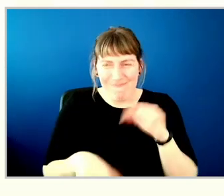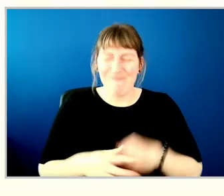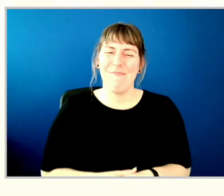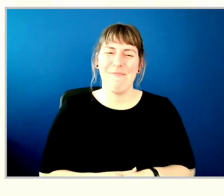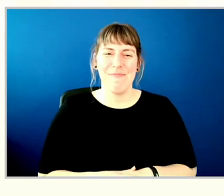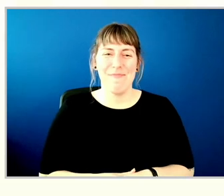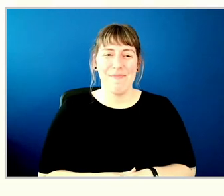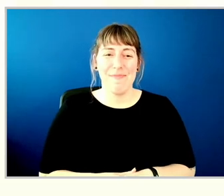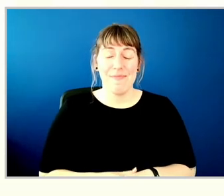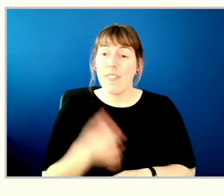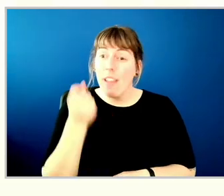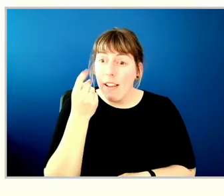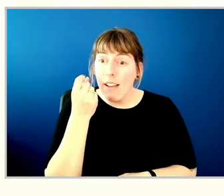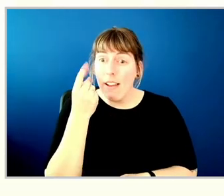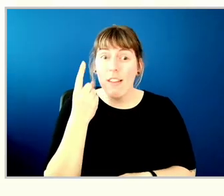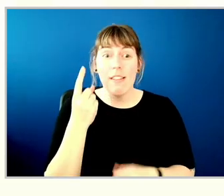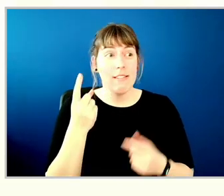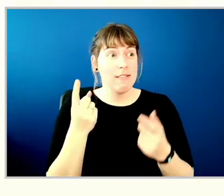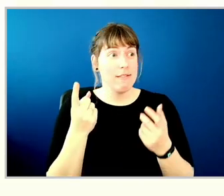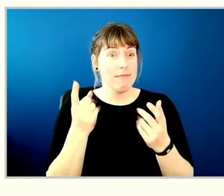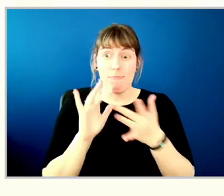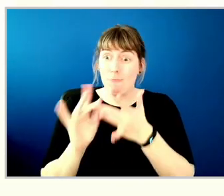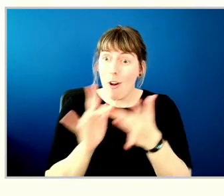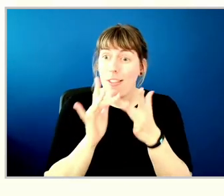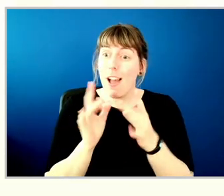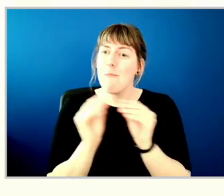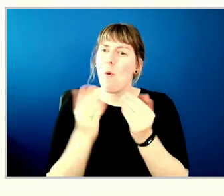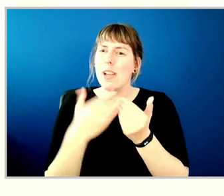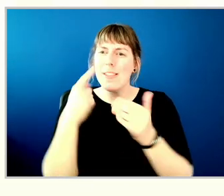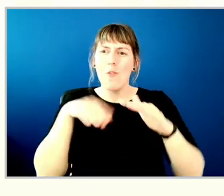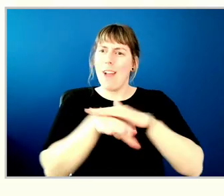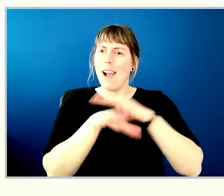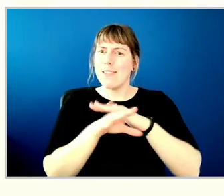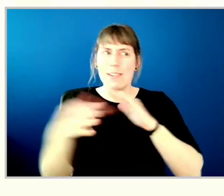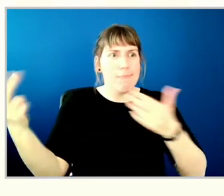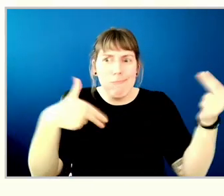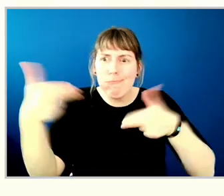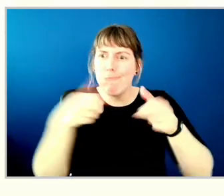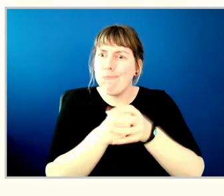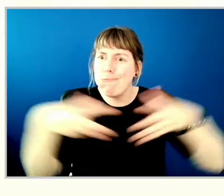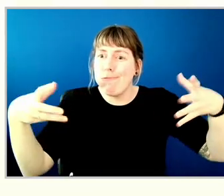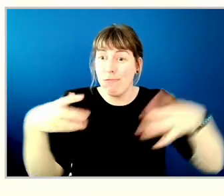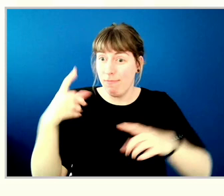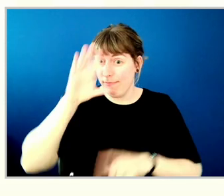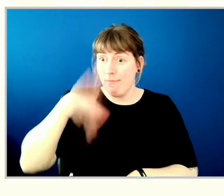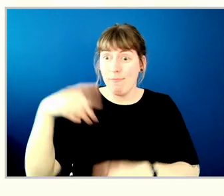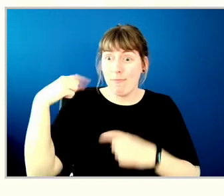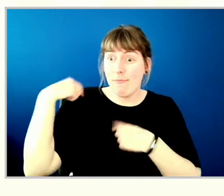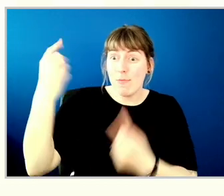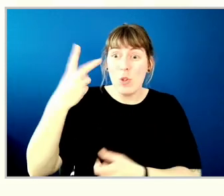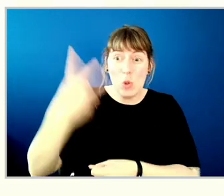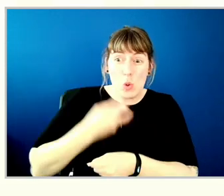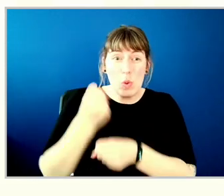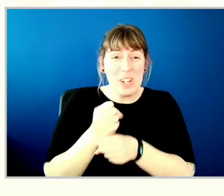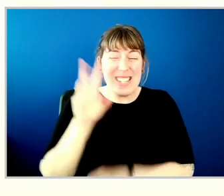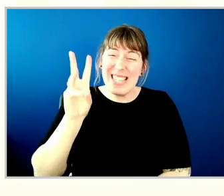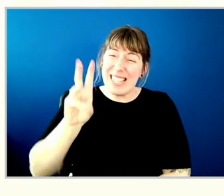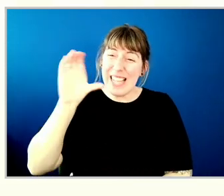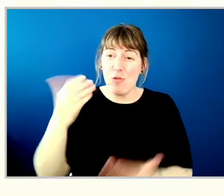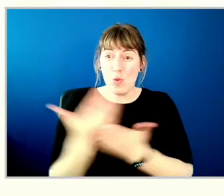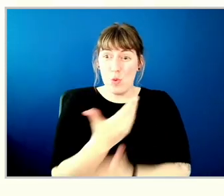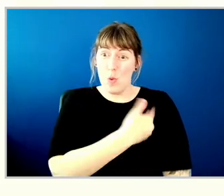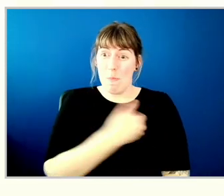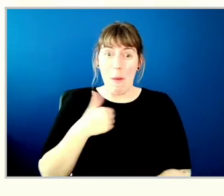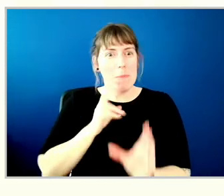also makes it easier for more of us to attend. You know, in the past two years, we've had over 600 members join each